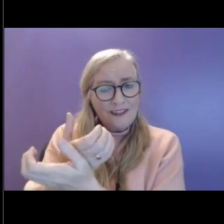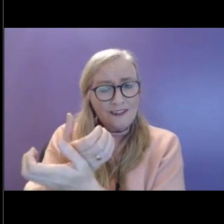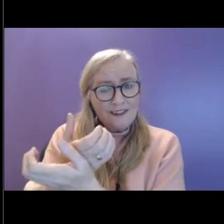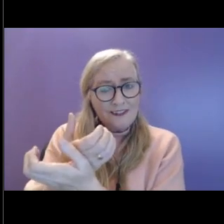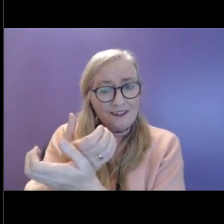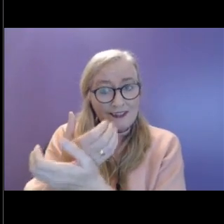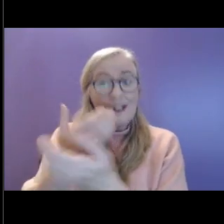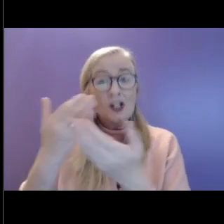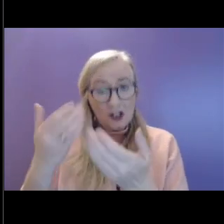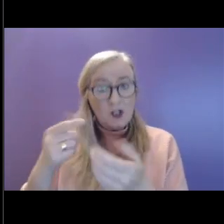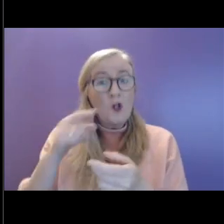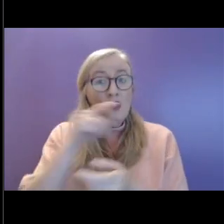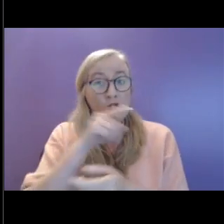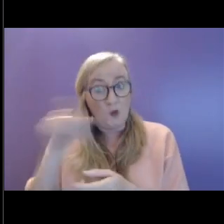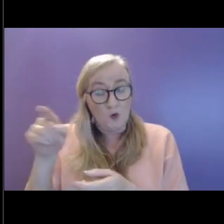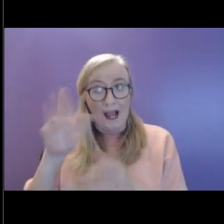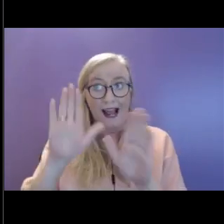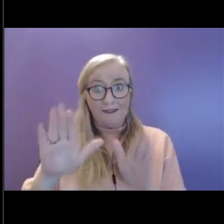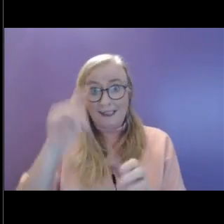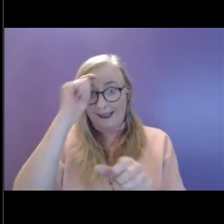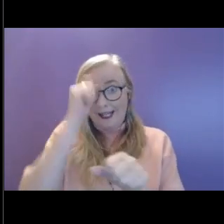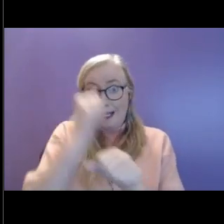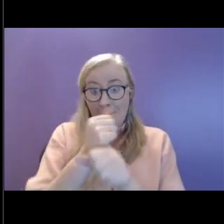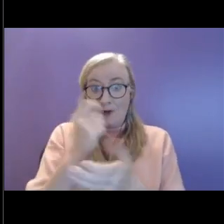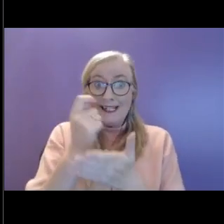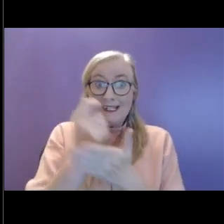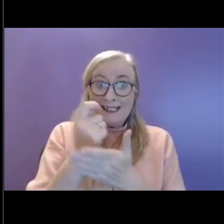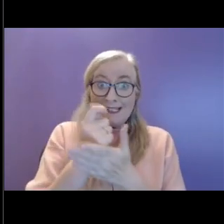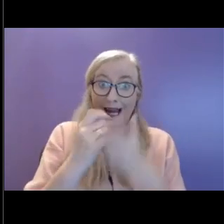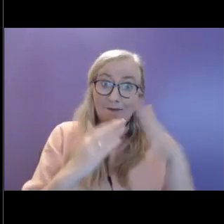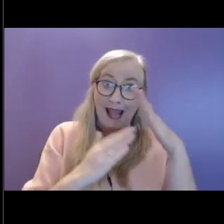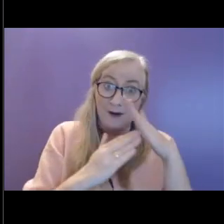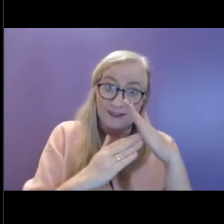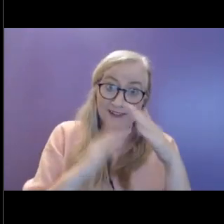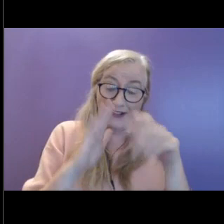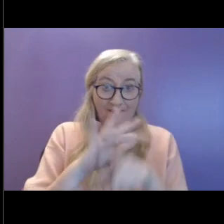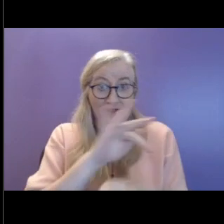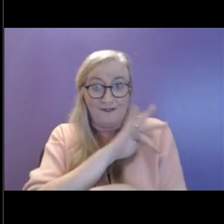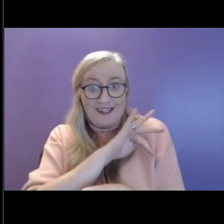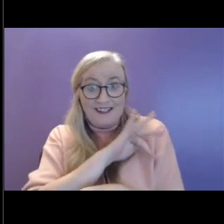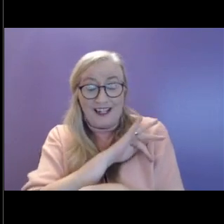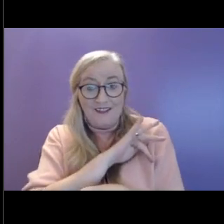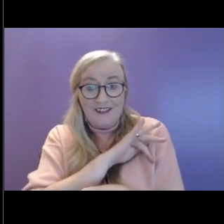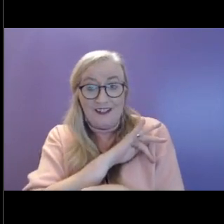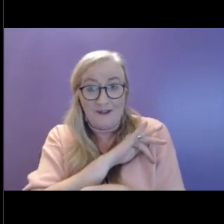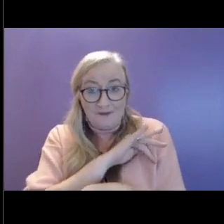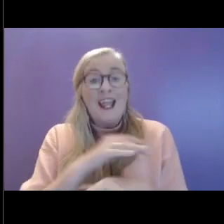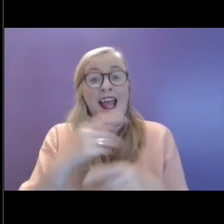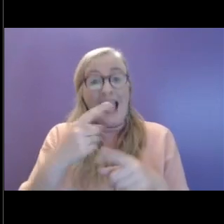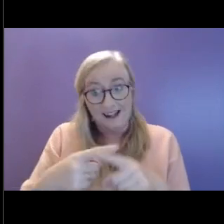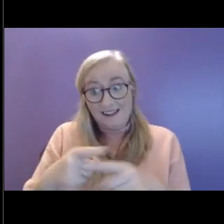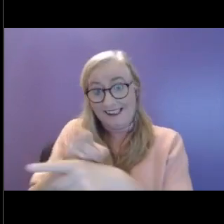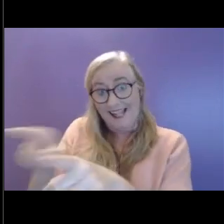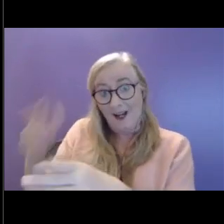and how you take time out for yourself in the future. It will help them also to look after themselves.